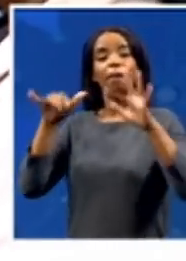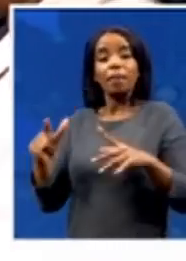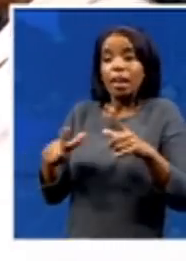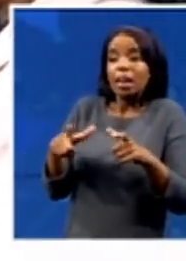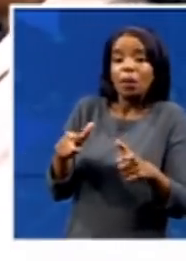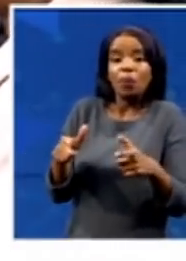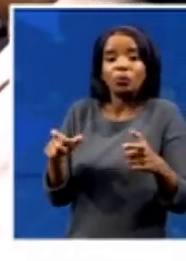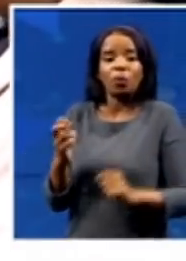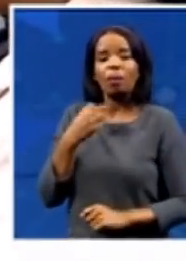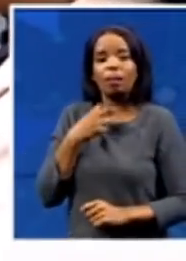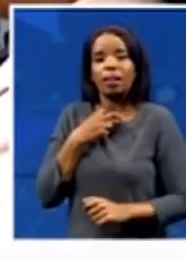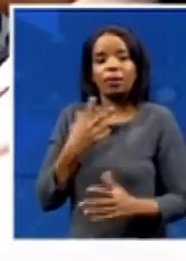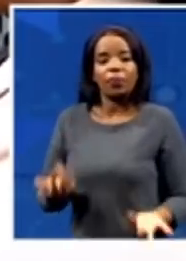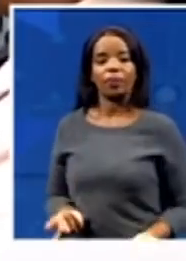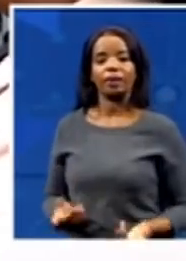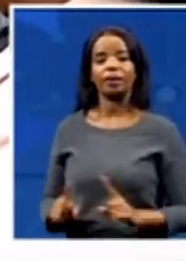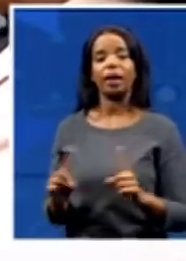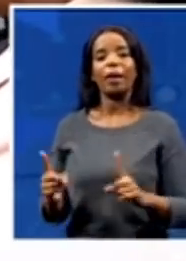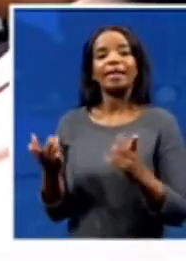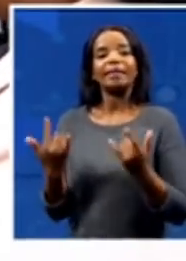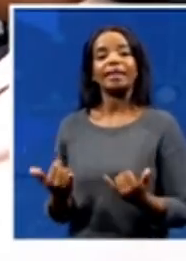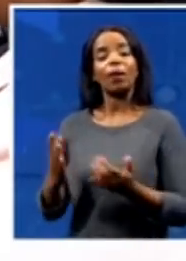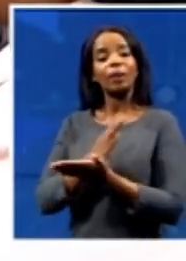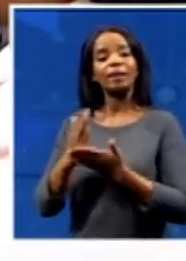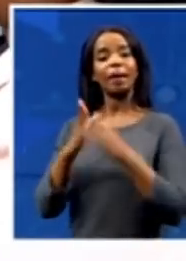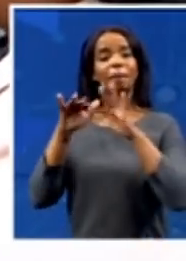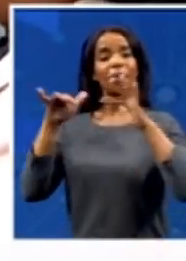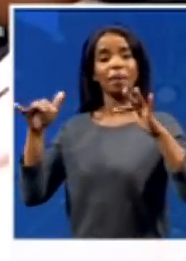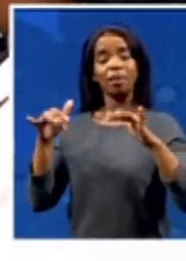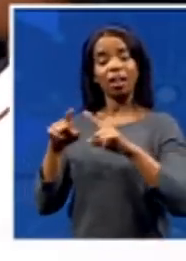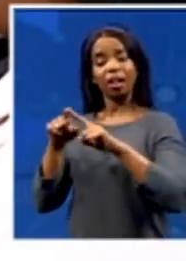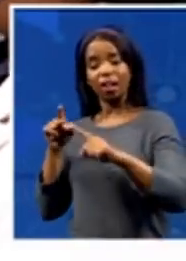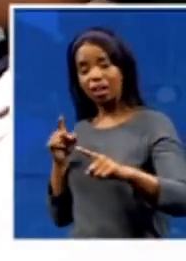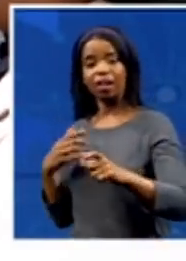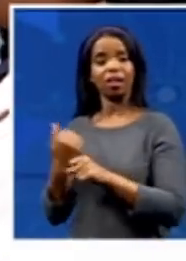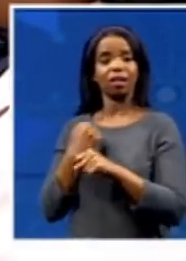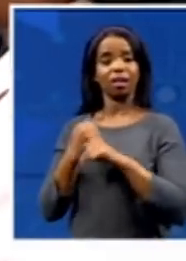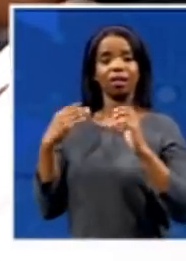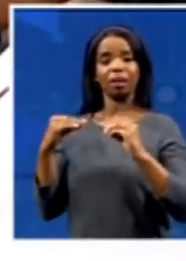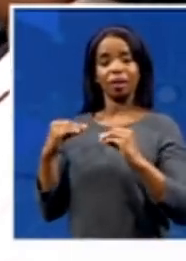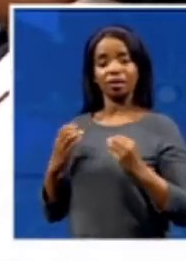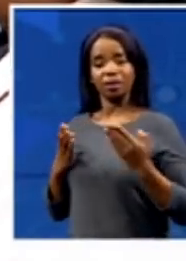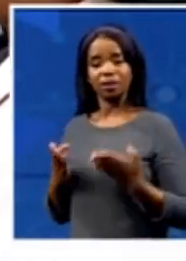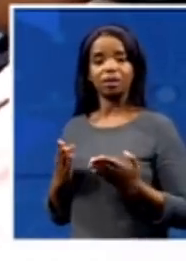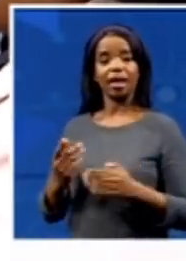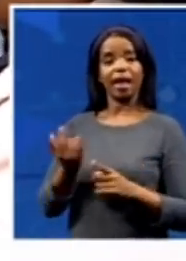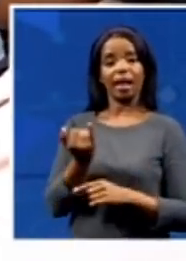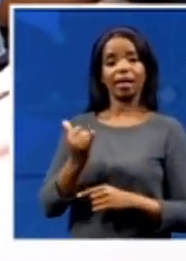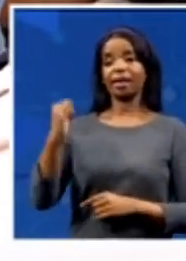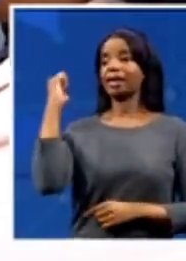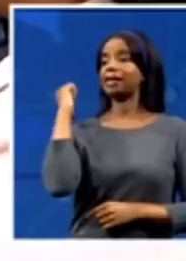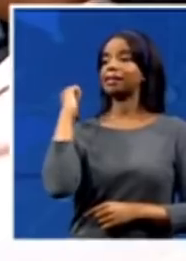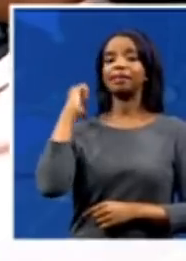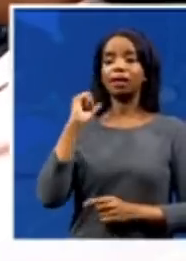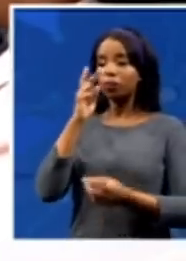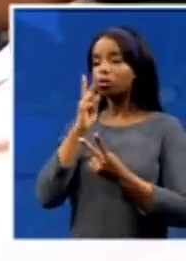now capitalizing on this. Disturbing images that we saw yesterday down in the Prospectan Umlaz, area where people